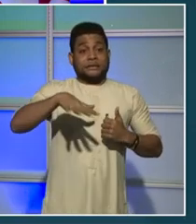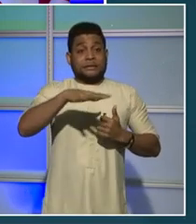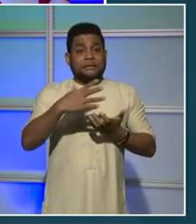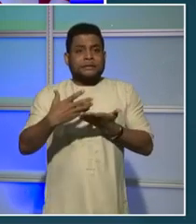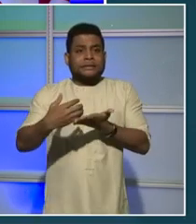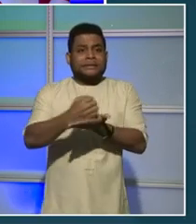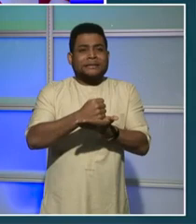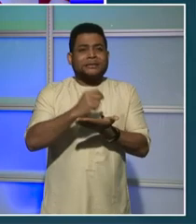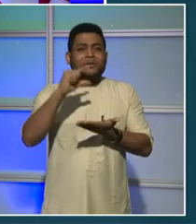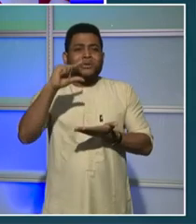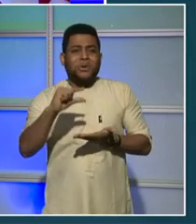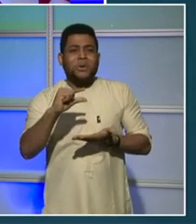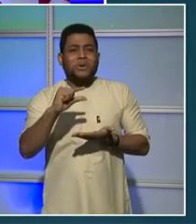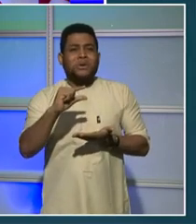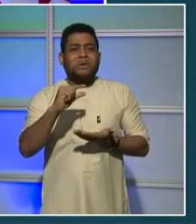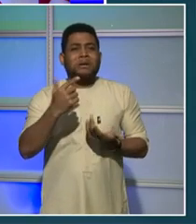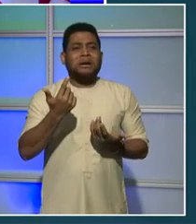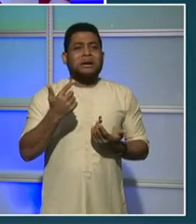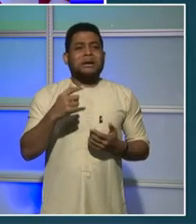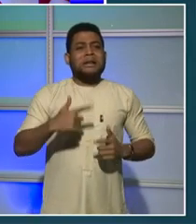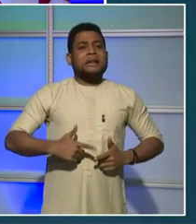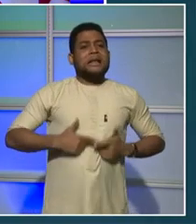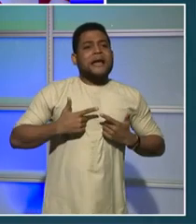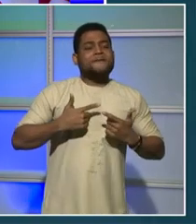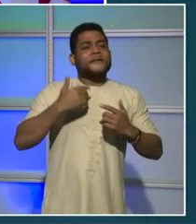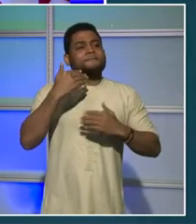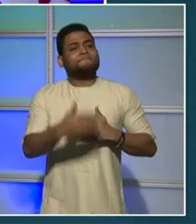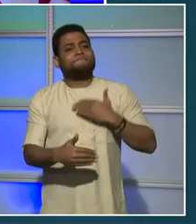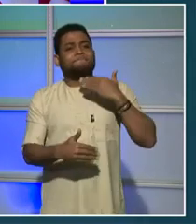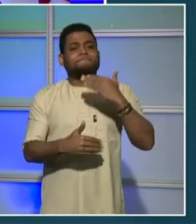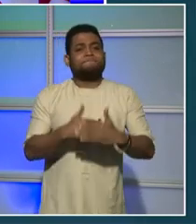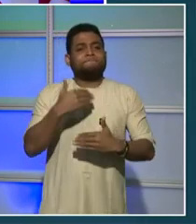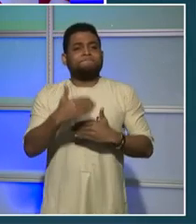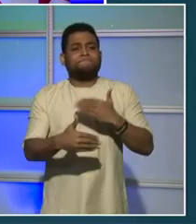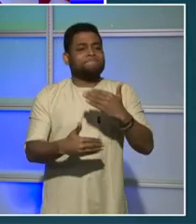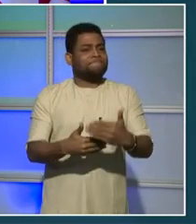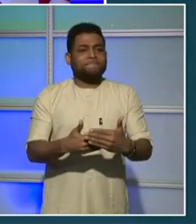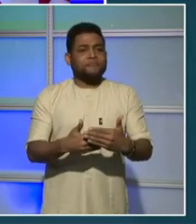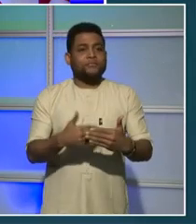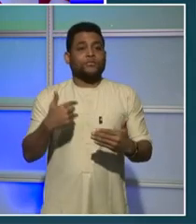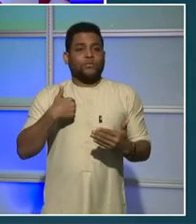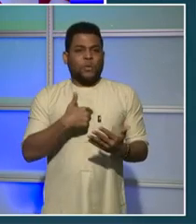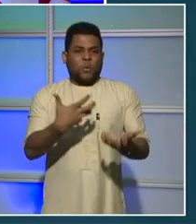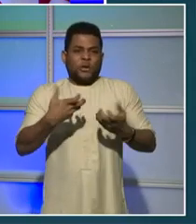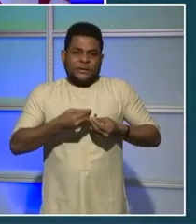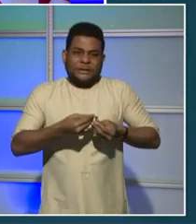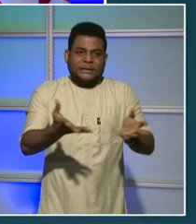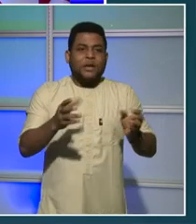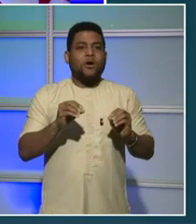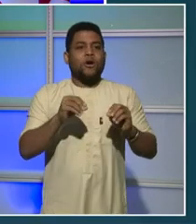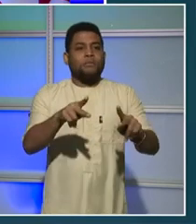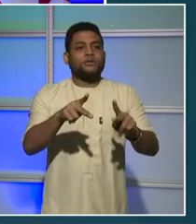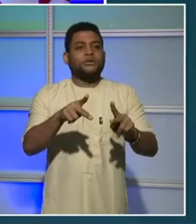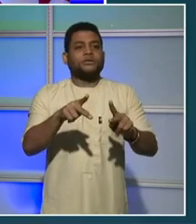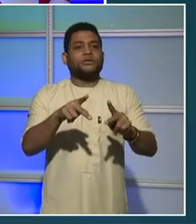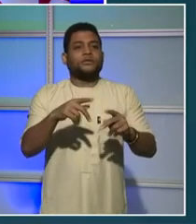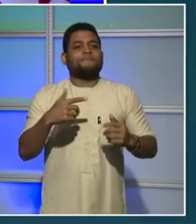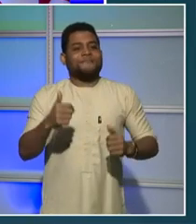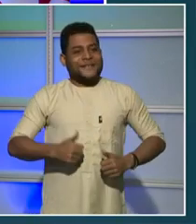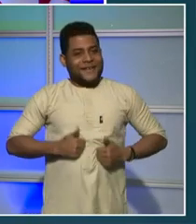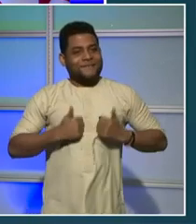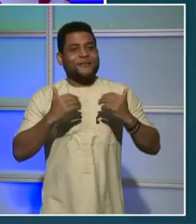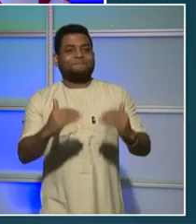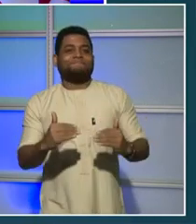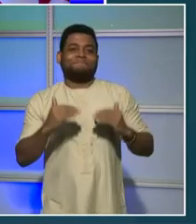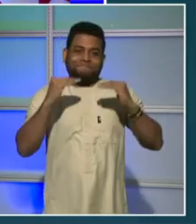getting by day to day. We want people connected to opportunities that create pathways to the middle class. That's why we're